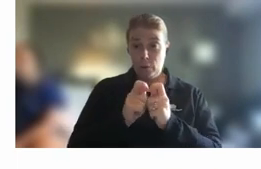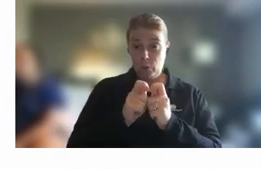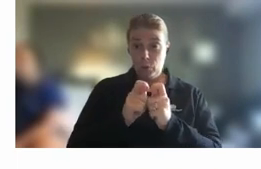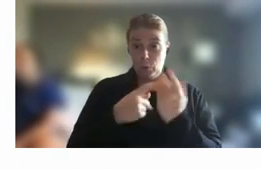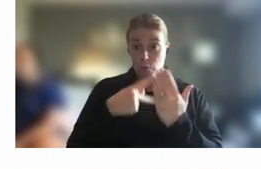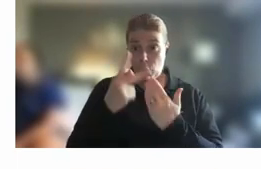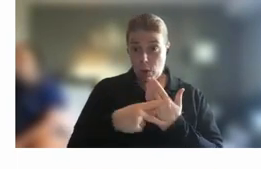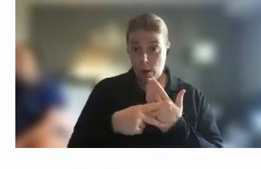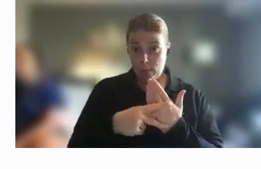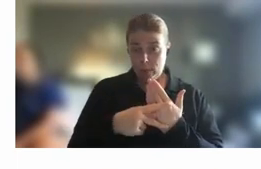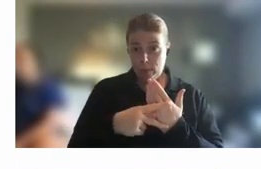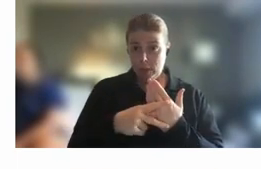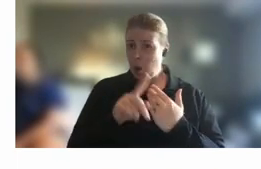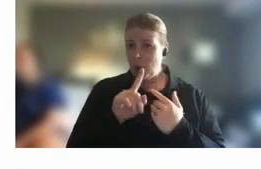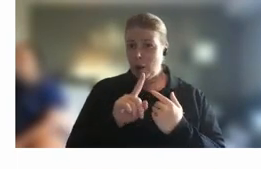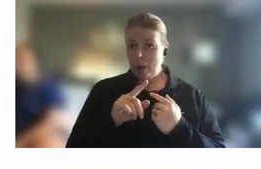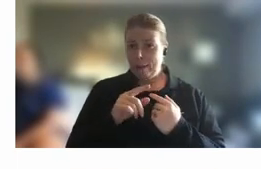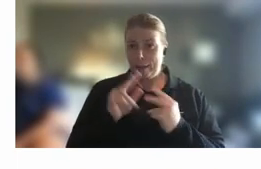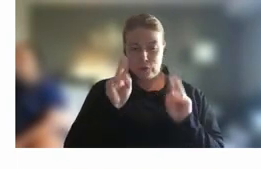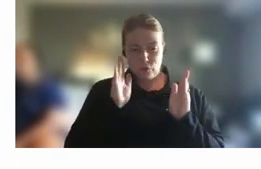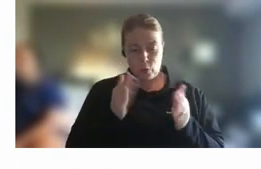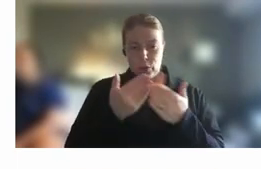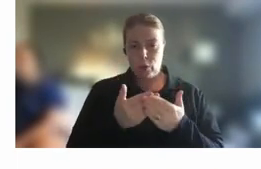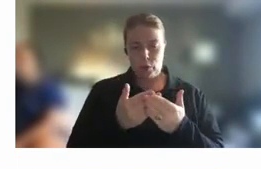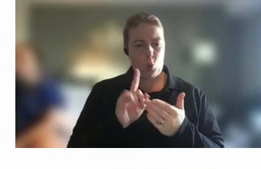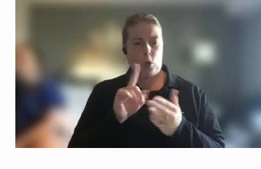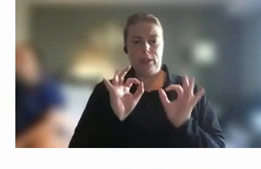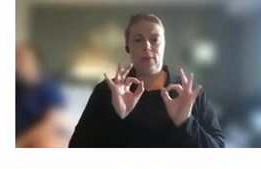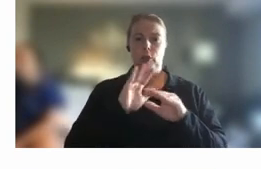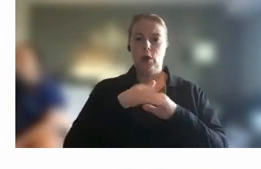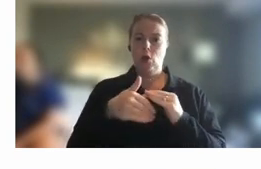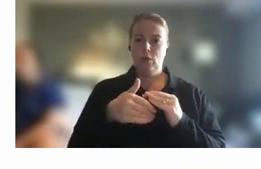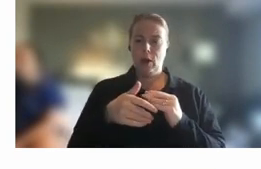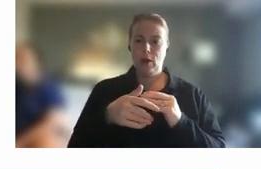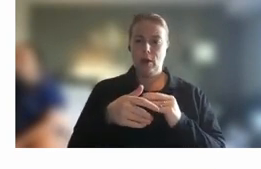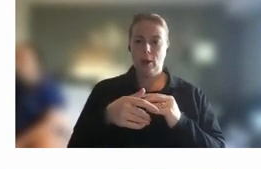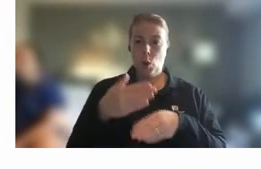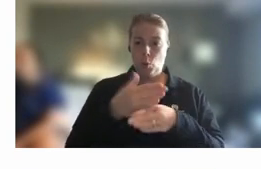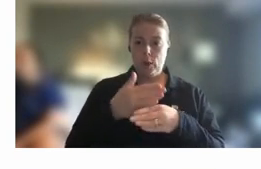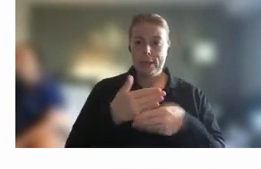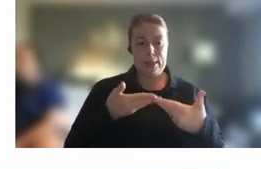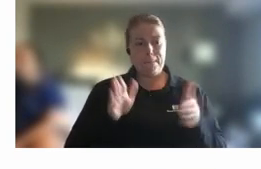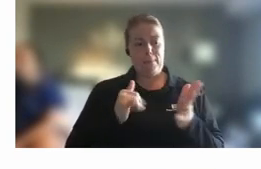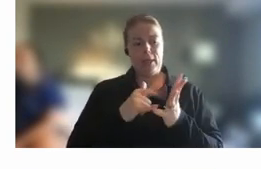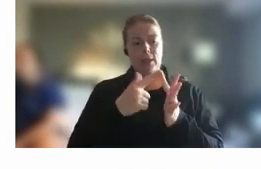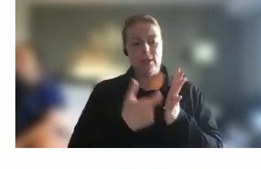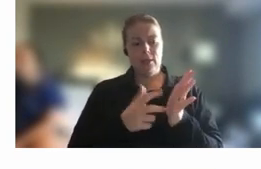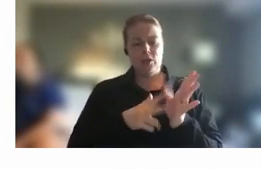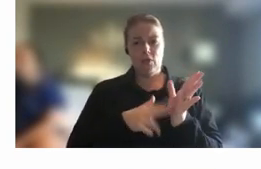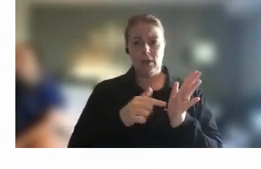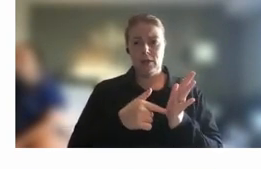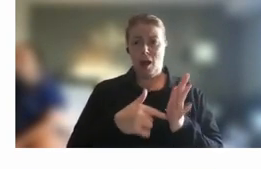special about being a public servant i've always thought it was a real privilege to be a public servant and i think maybe drawing out